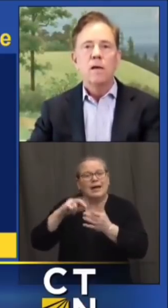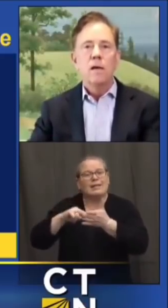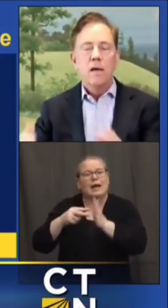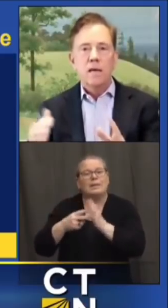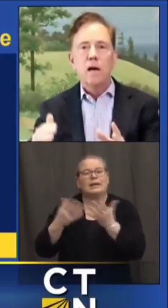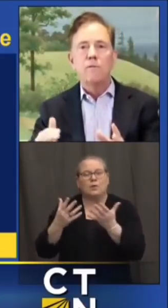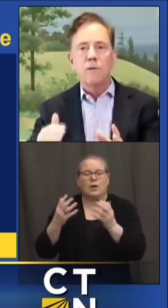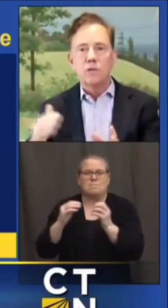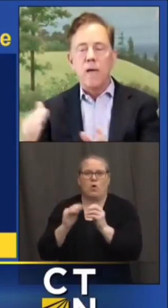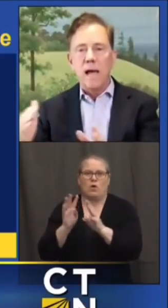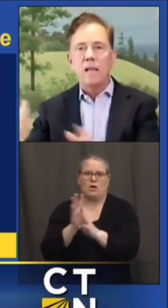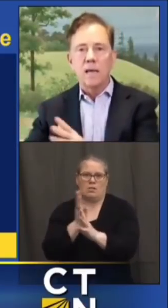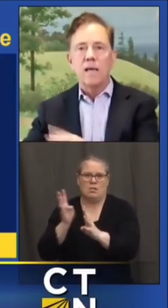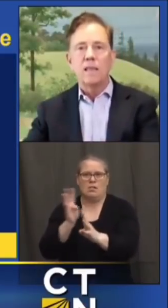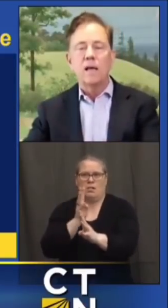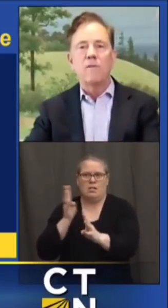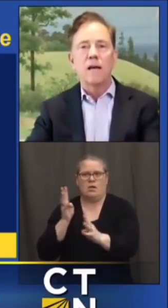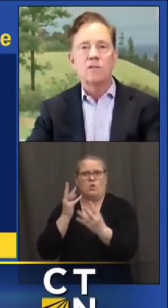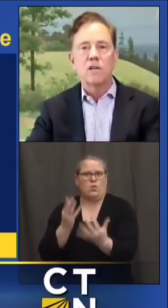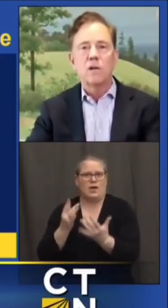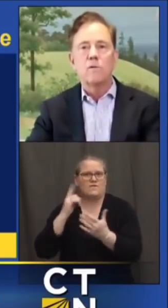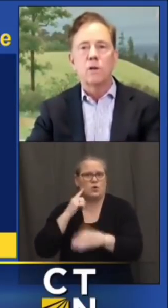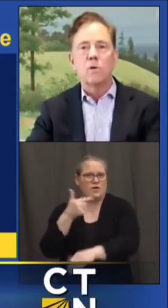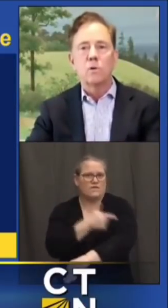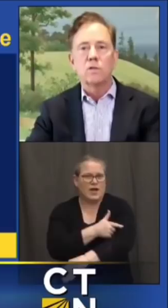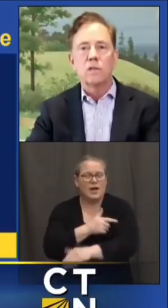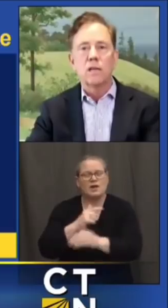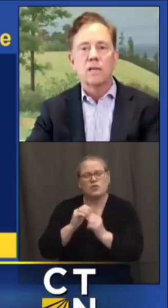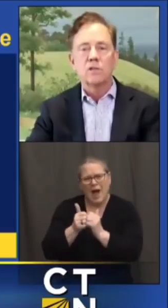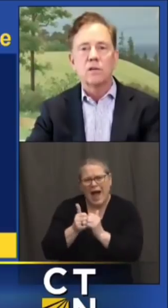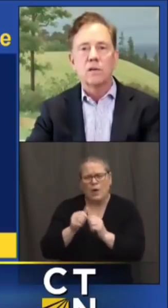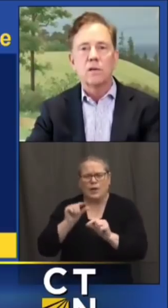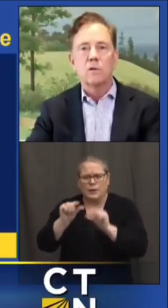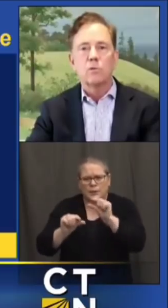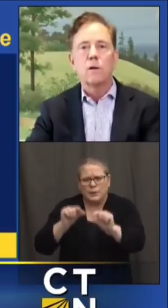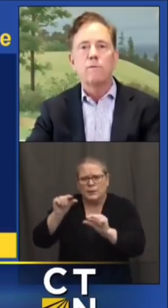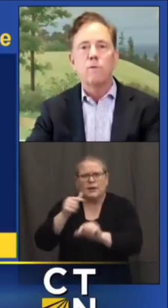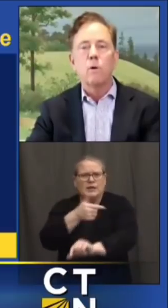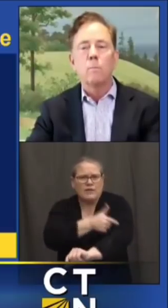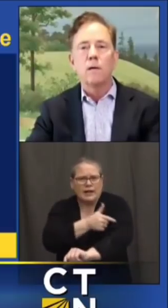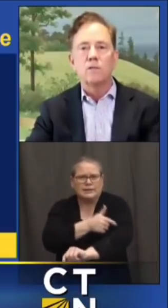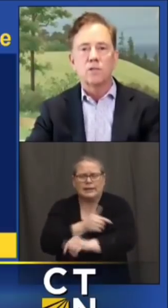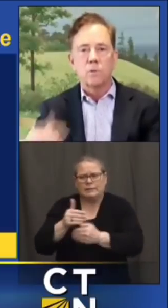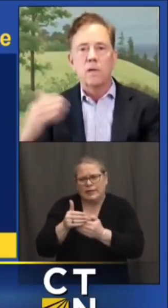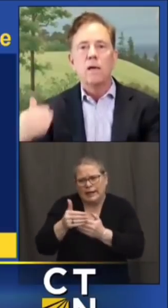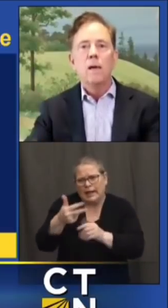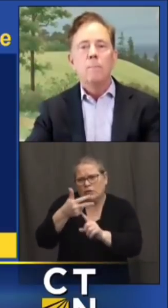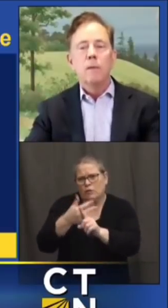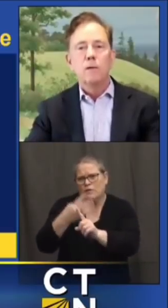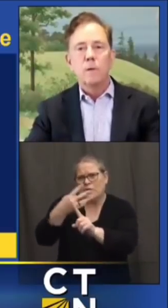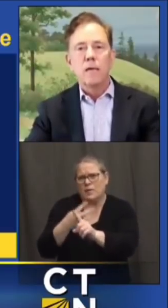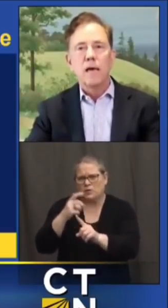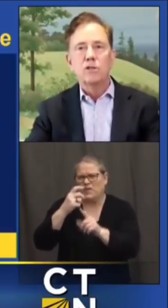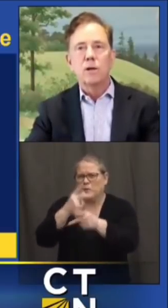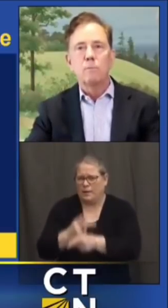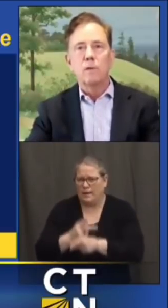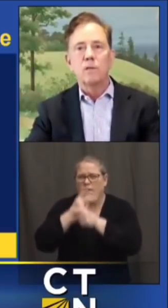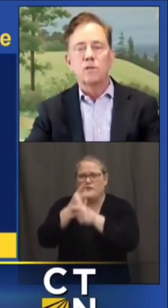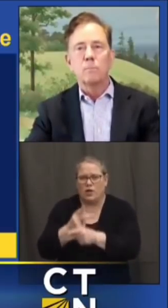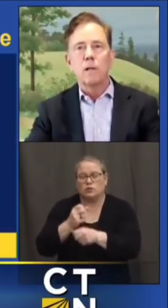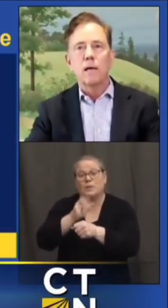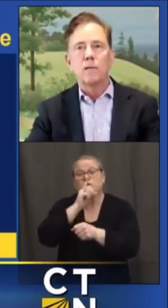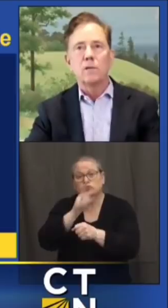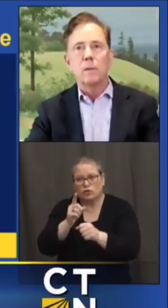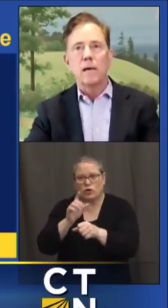very careful as we allocate that vaccine over the course of the next uh you know three four months as we as we catch up with